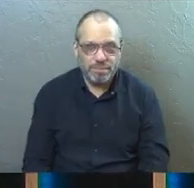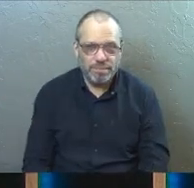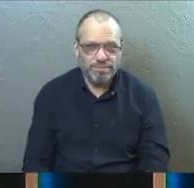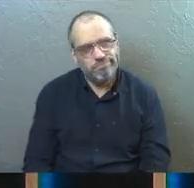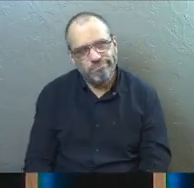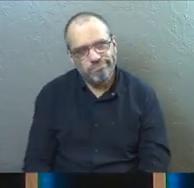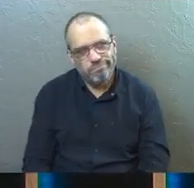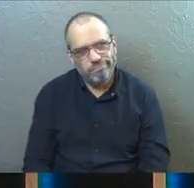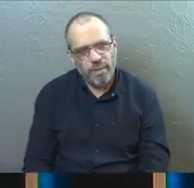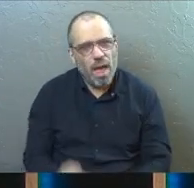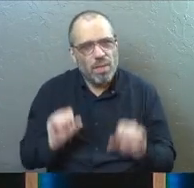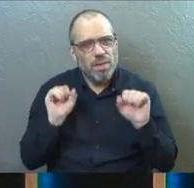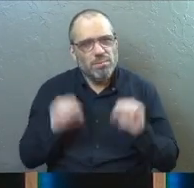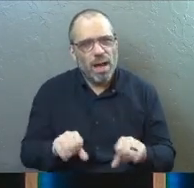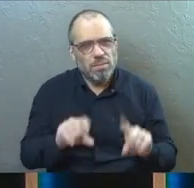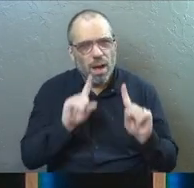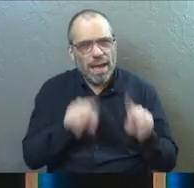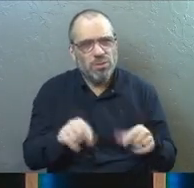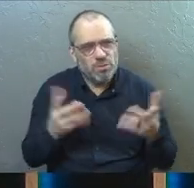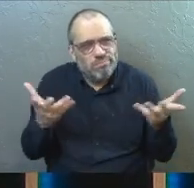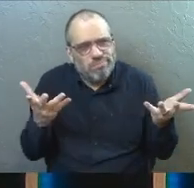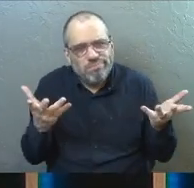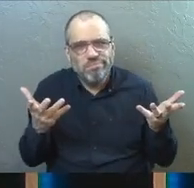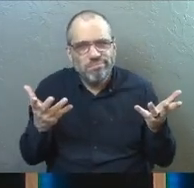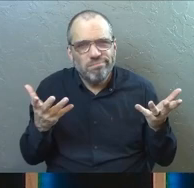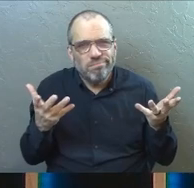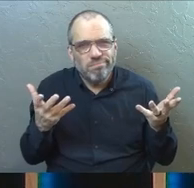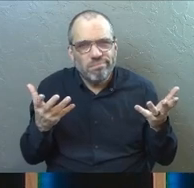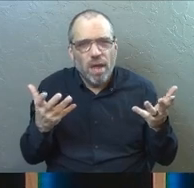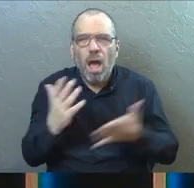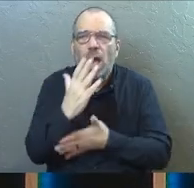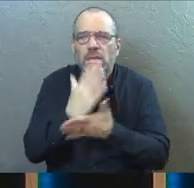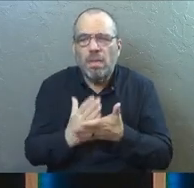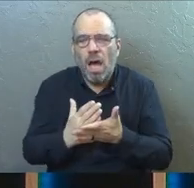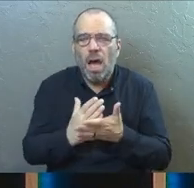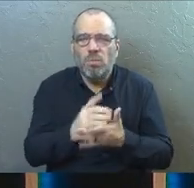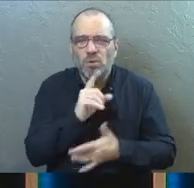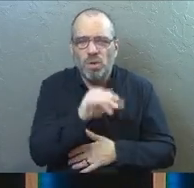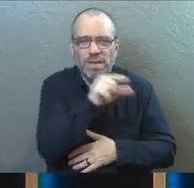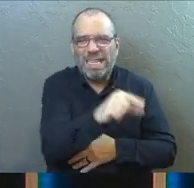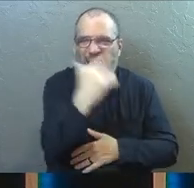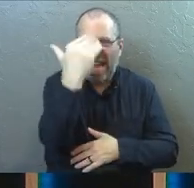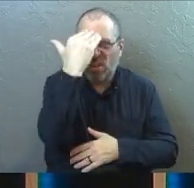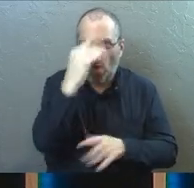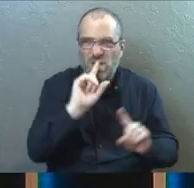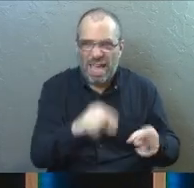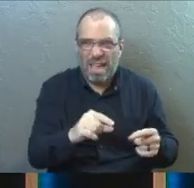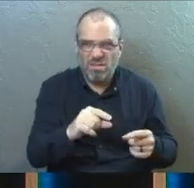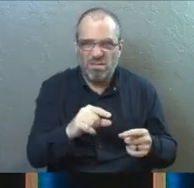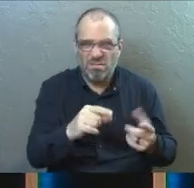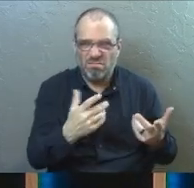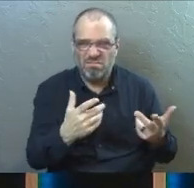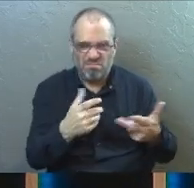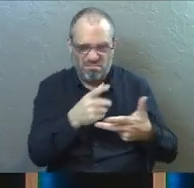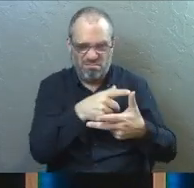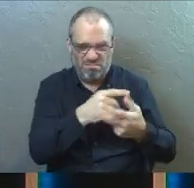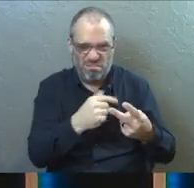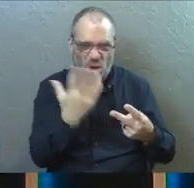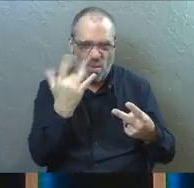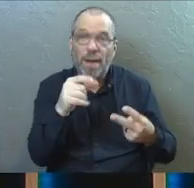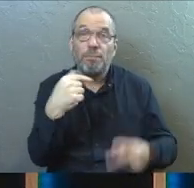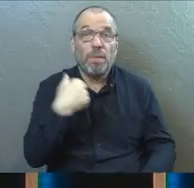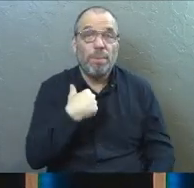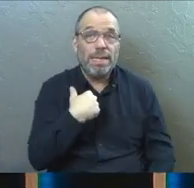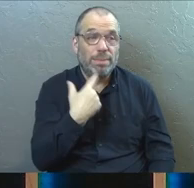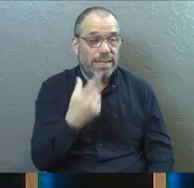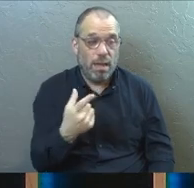There's, there's possible answers for that. Some people are pretty sure that they know the answers to that question. What I'll